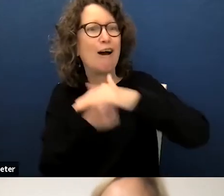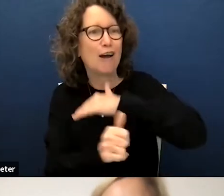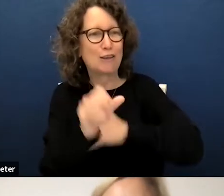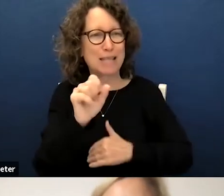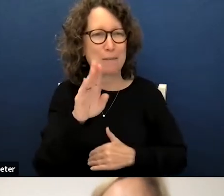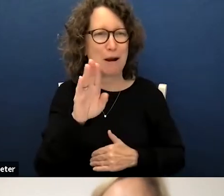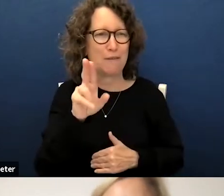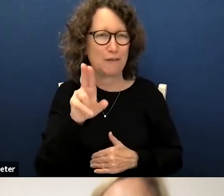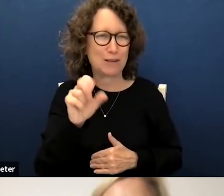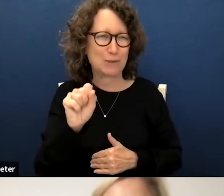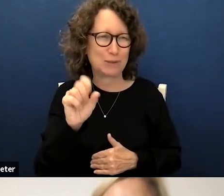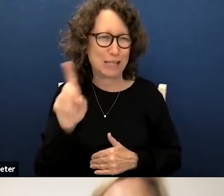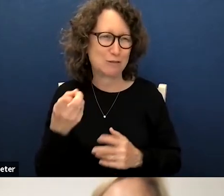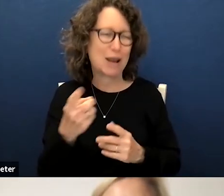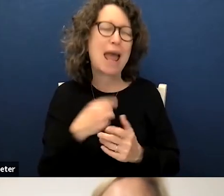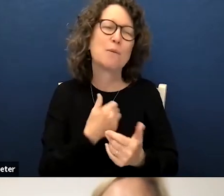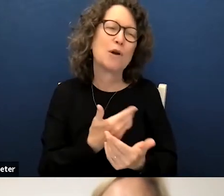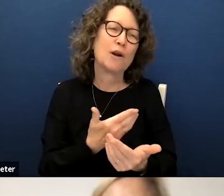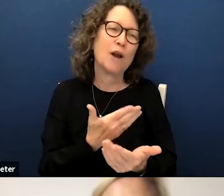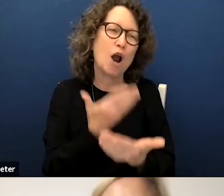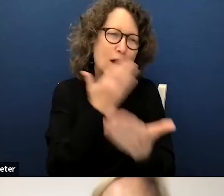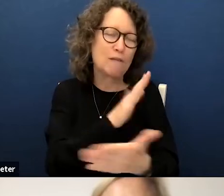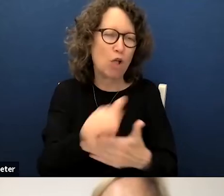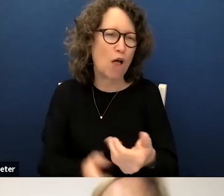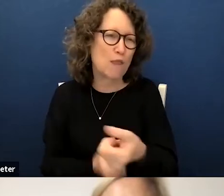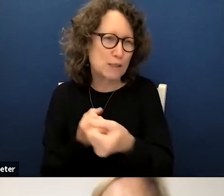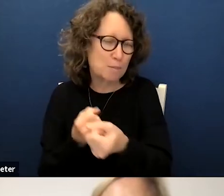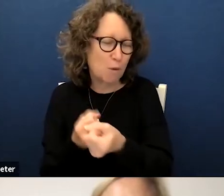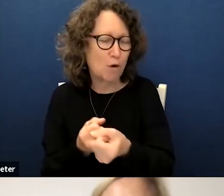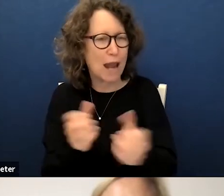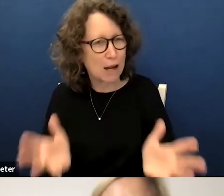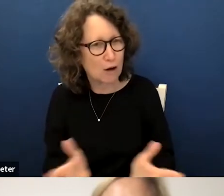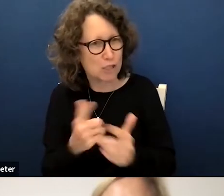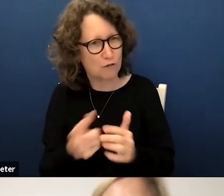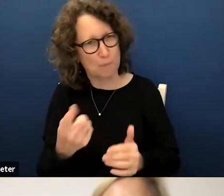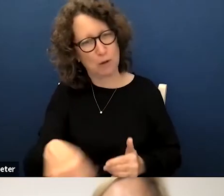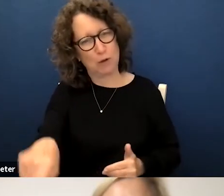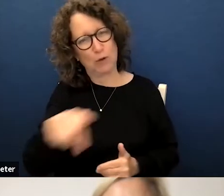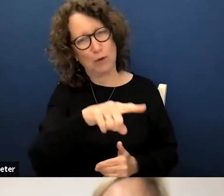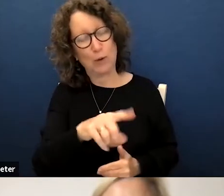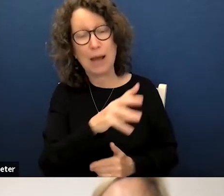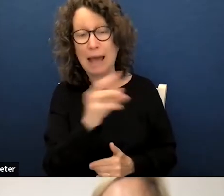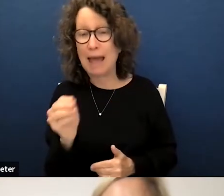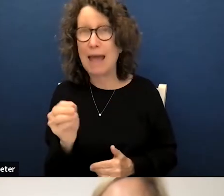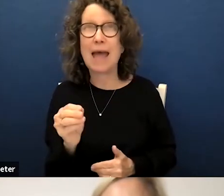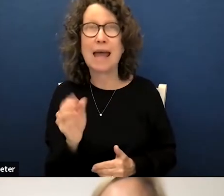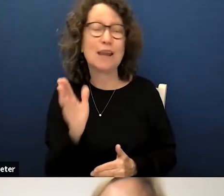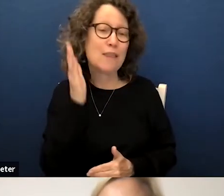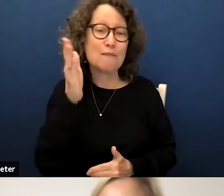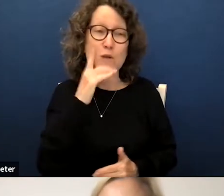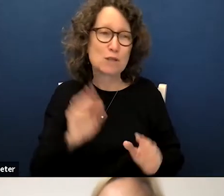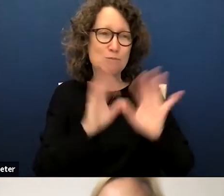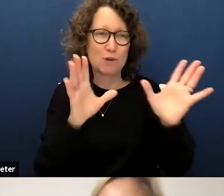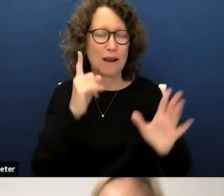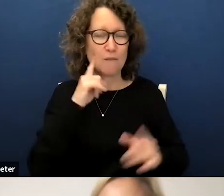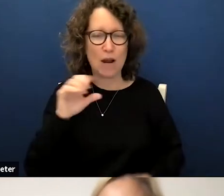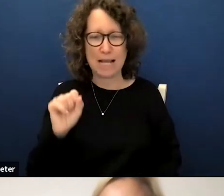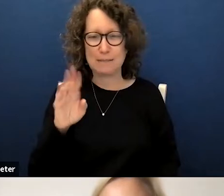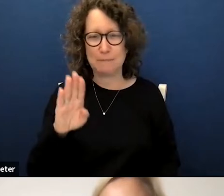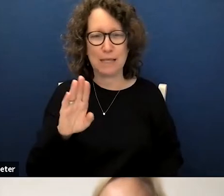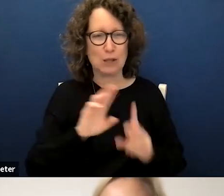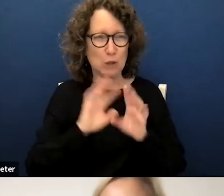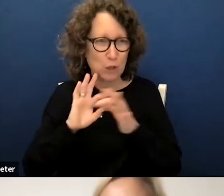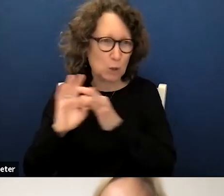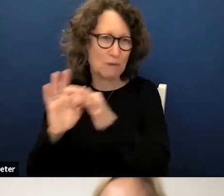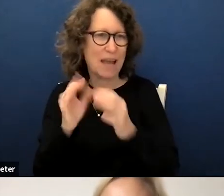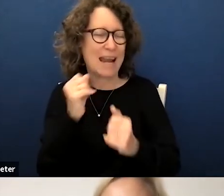and we are grateful for all the support and encouragement from from you all and the future is bright for sb unified and for